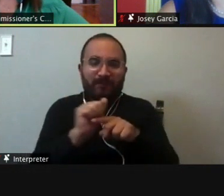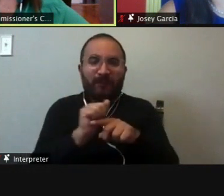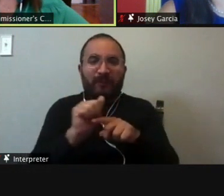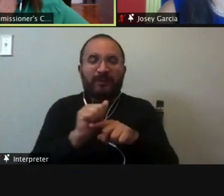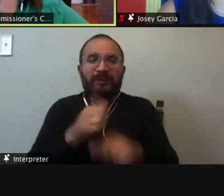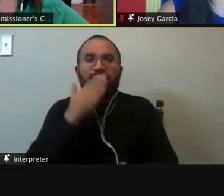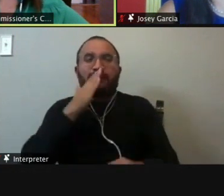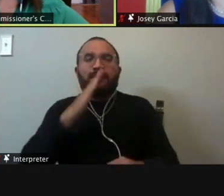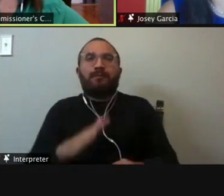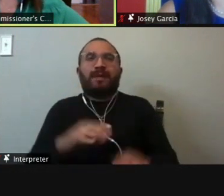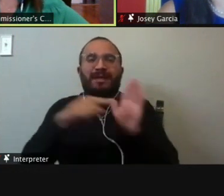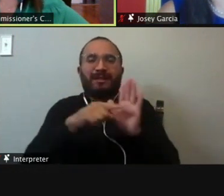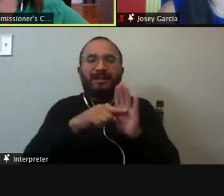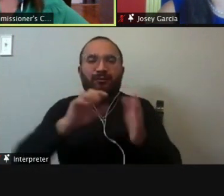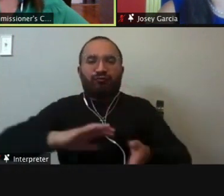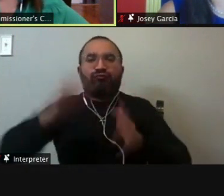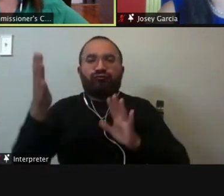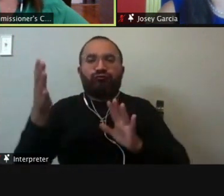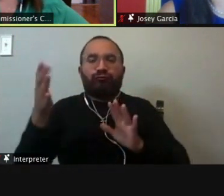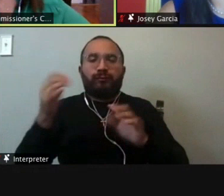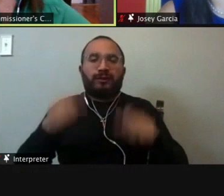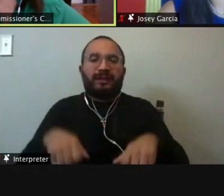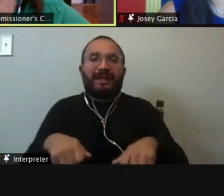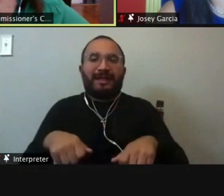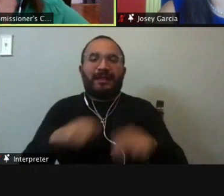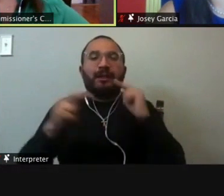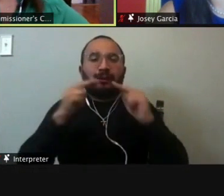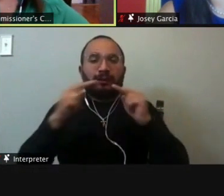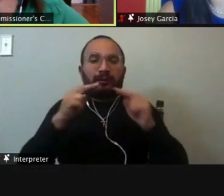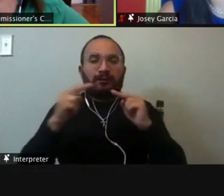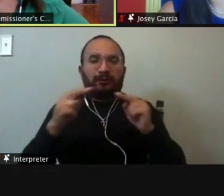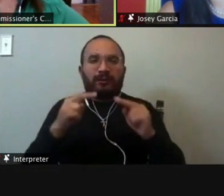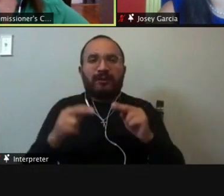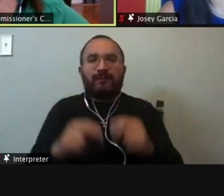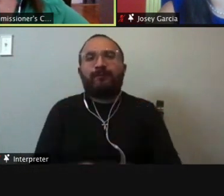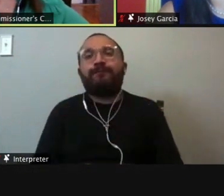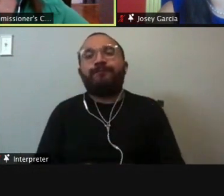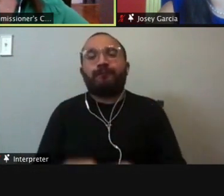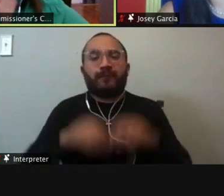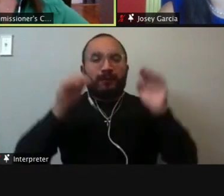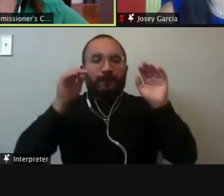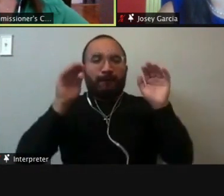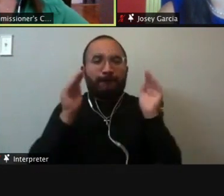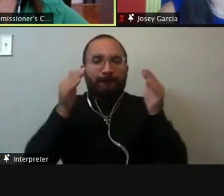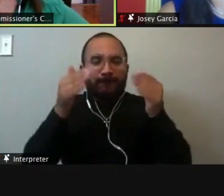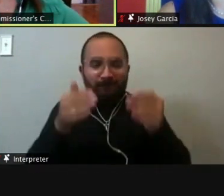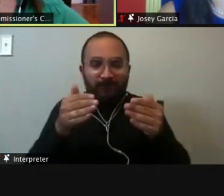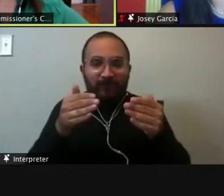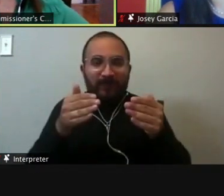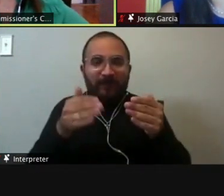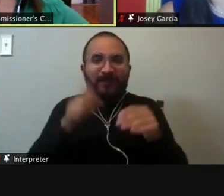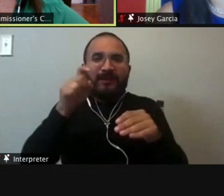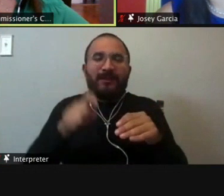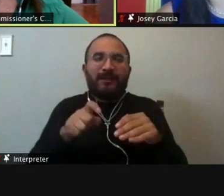inmates without subjecting them to that sort of, um, abuse essentially. And the focus needs to be more on trying to